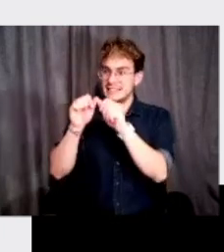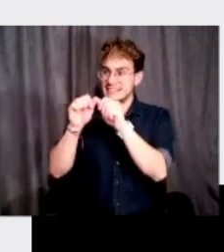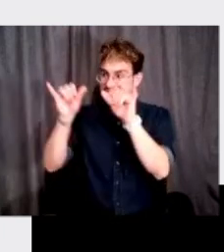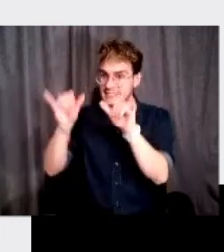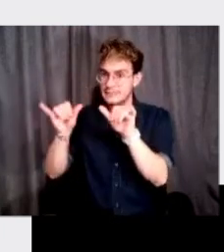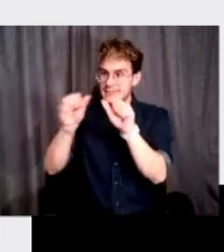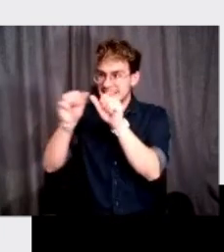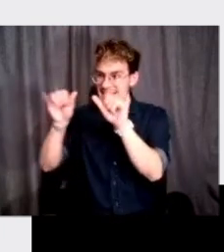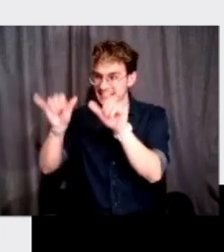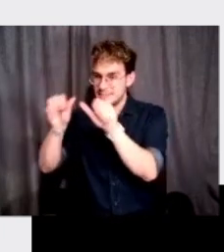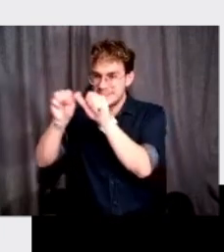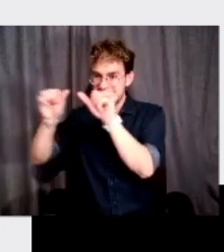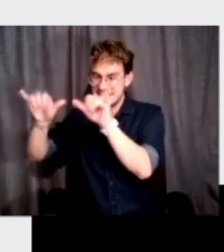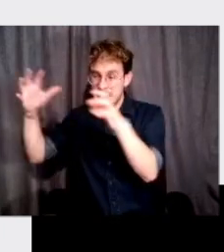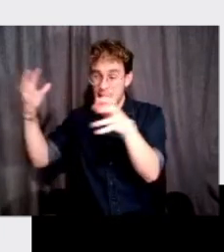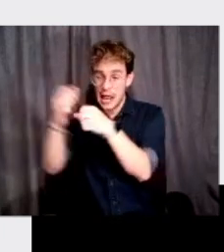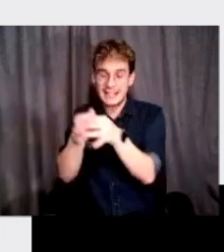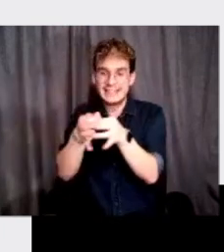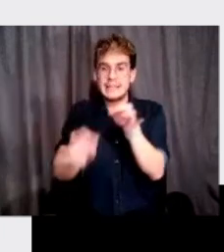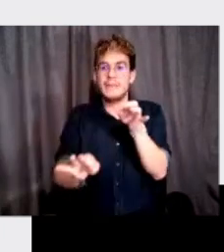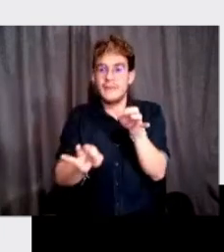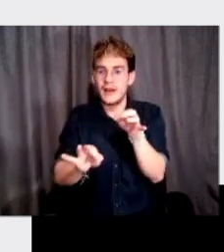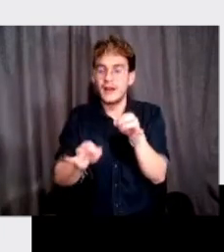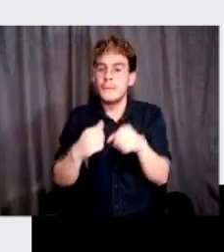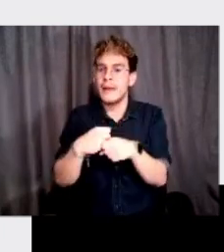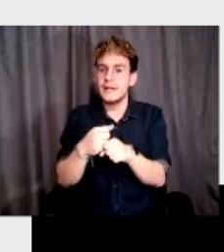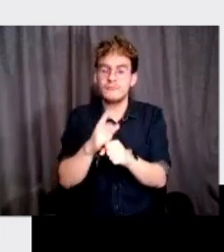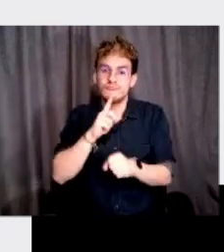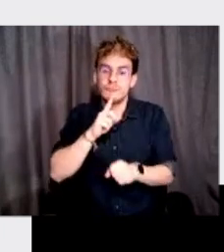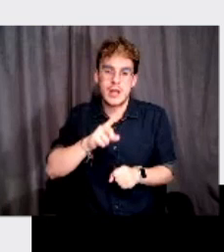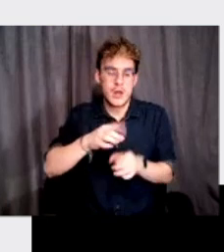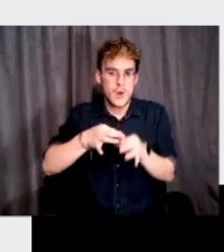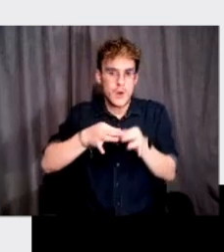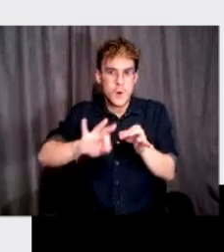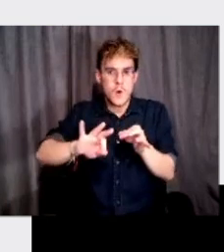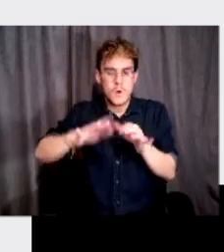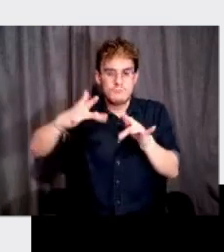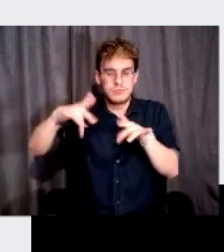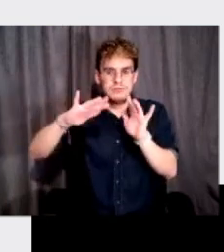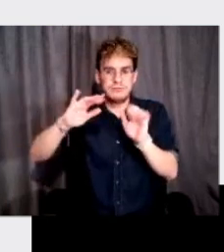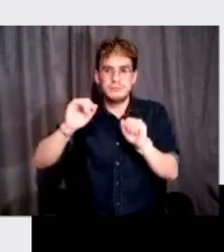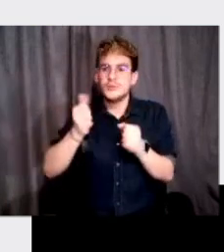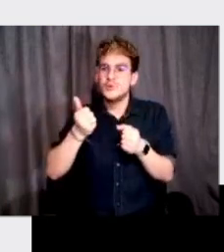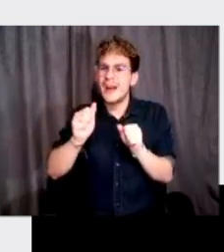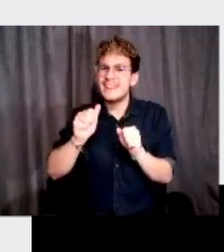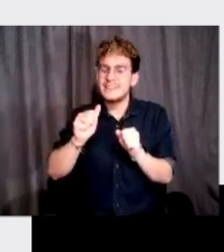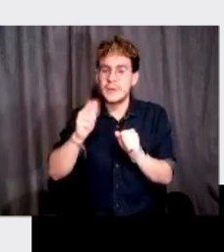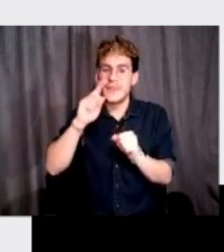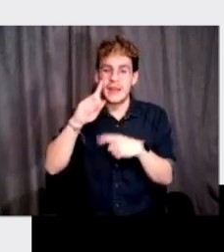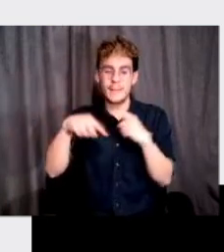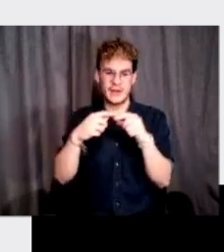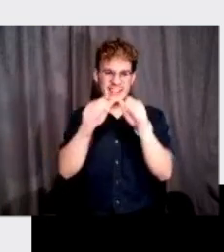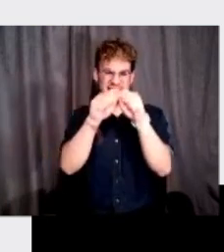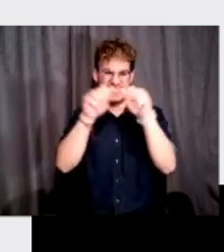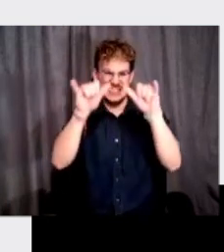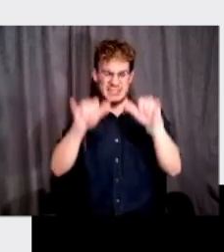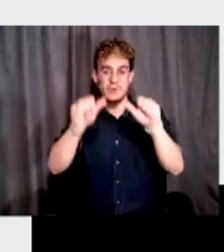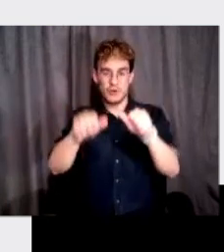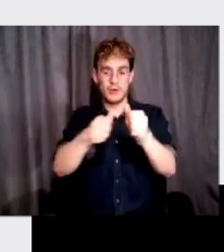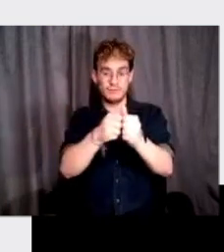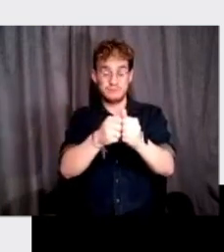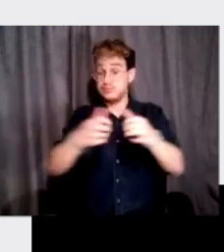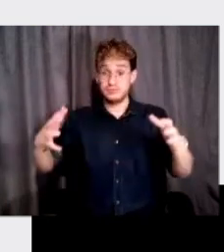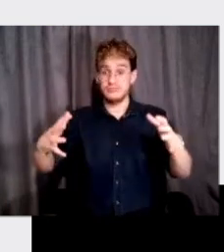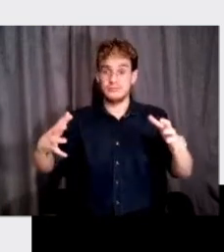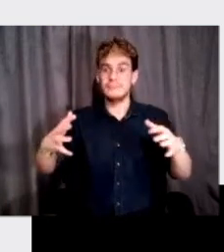following obviously the modernist tradition, making it really, really simple and thinking about this system that could expand, uh,